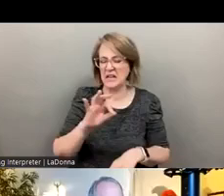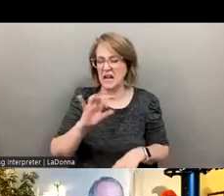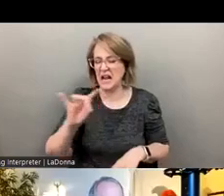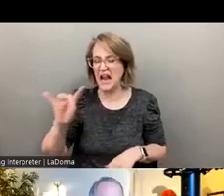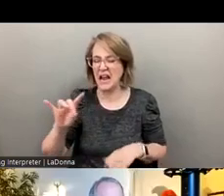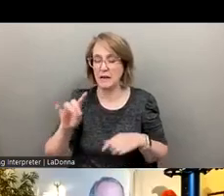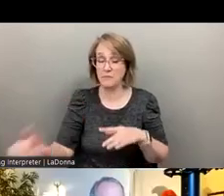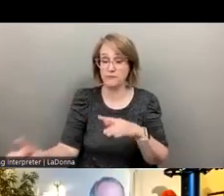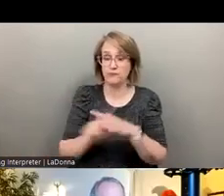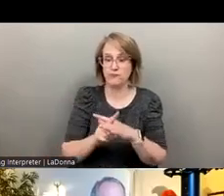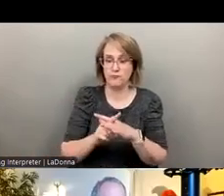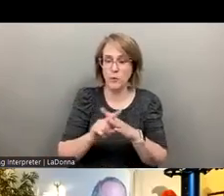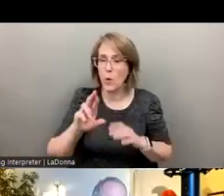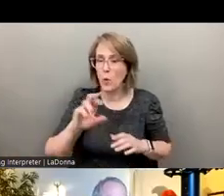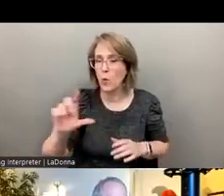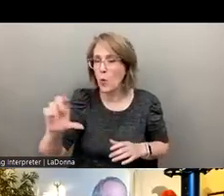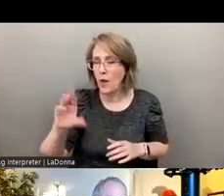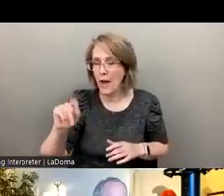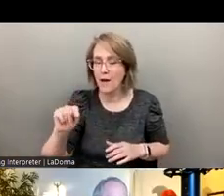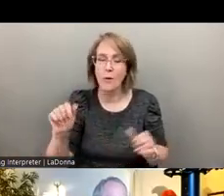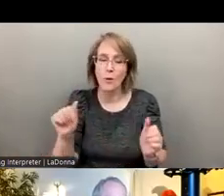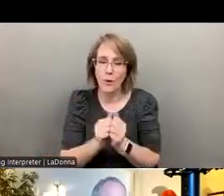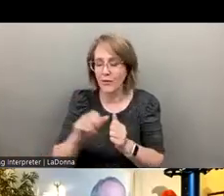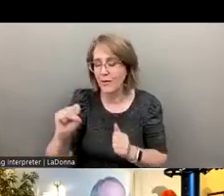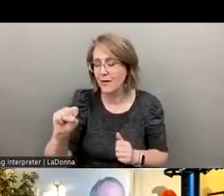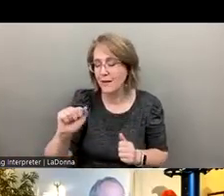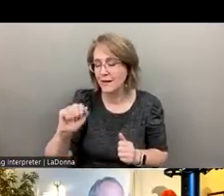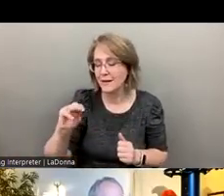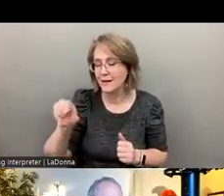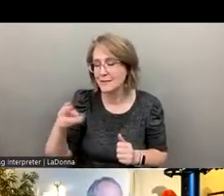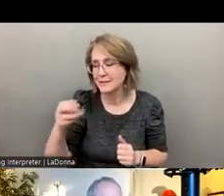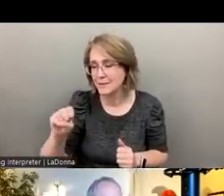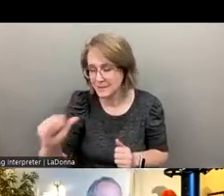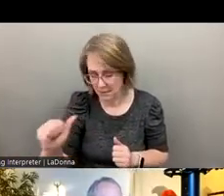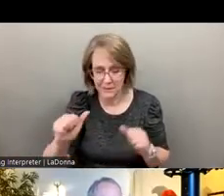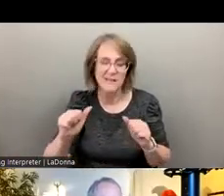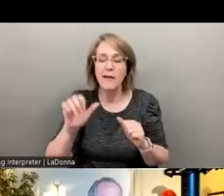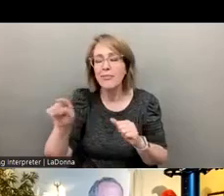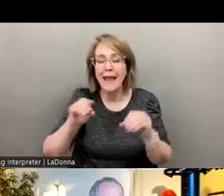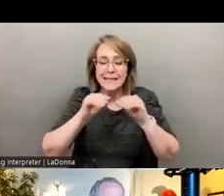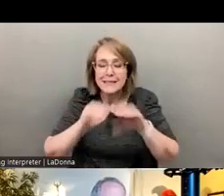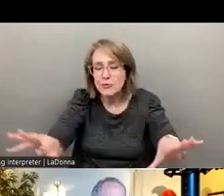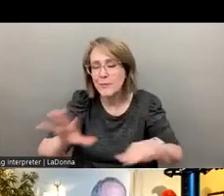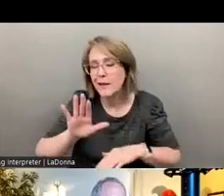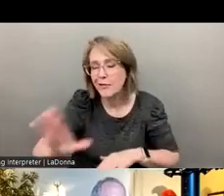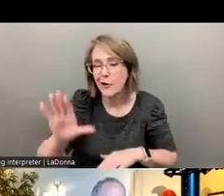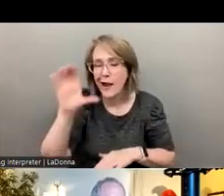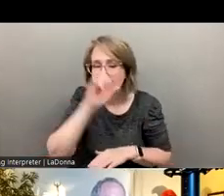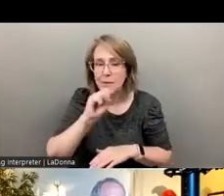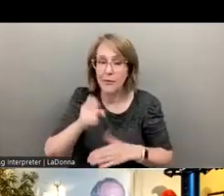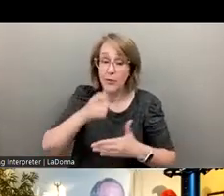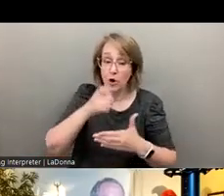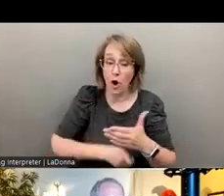rollout when, and when vibrant and SAMHSA, uh, uh, distributed their, their estimations of, of the